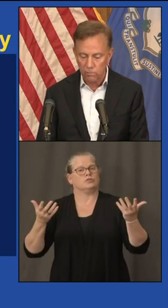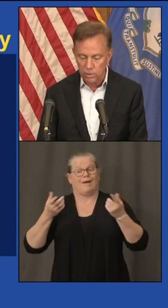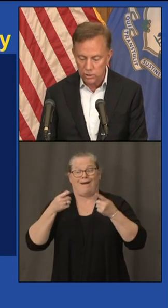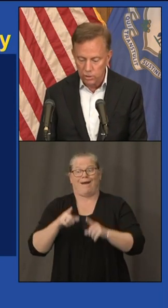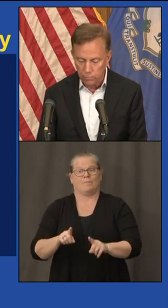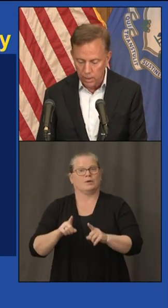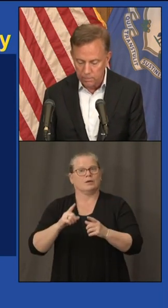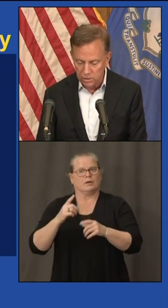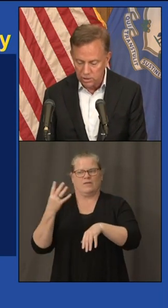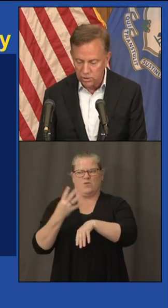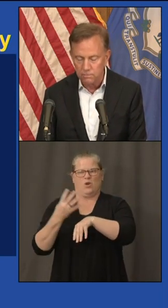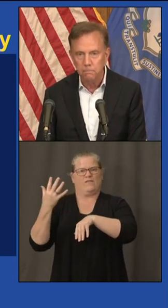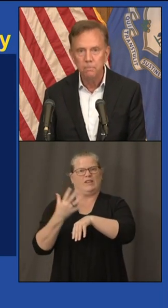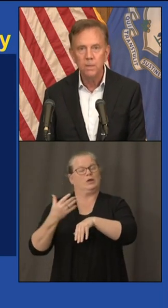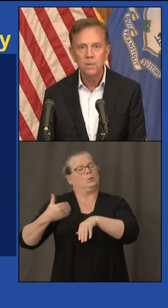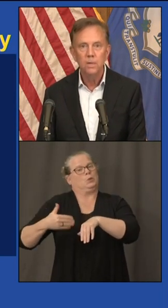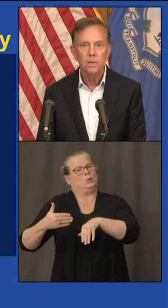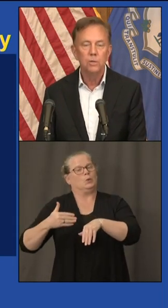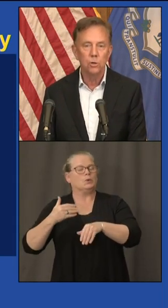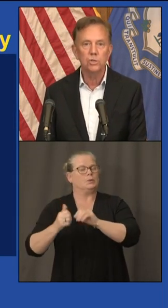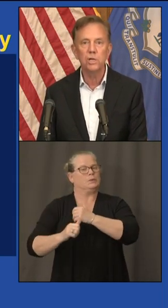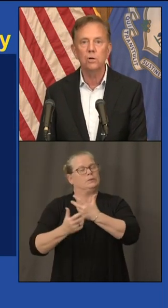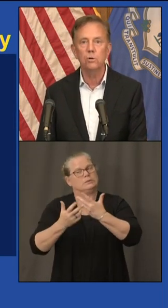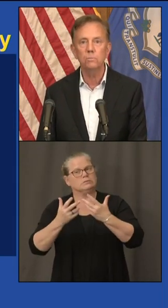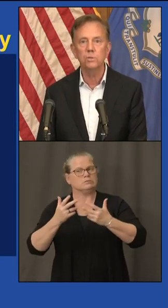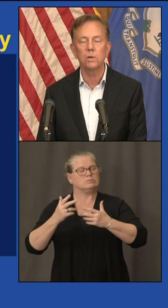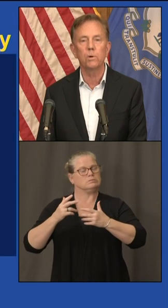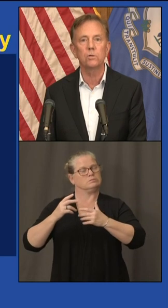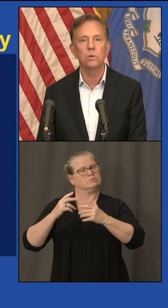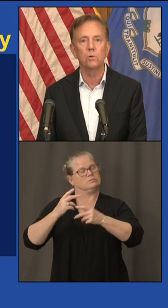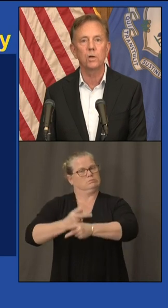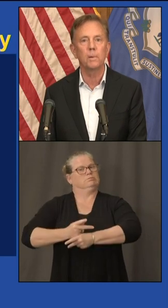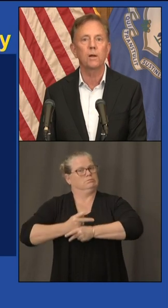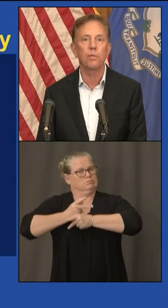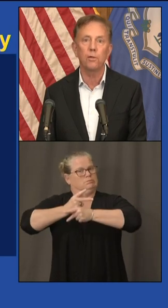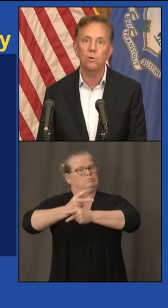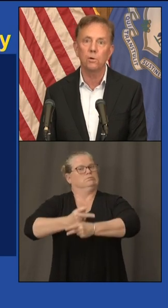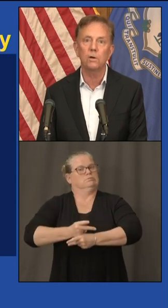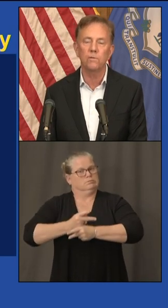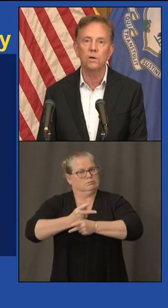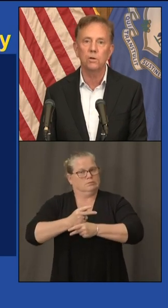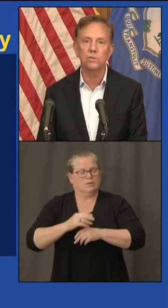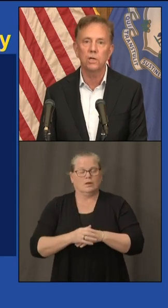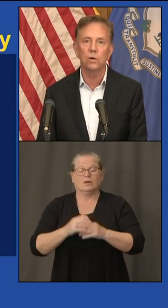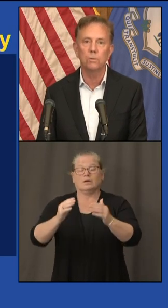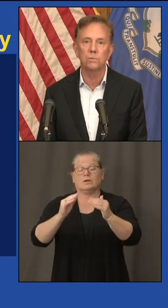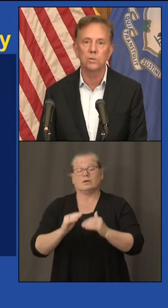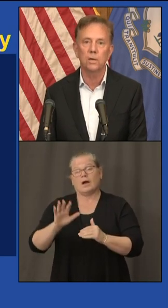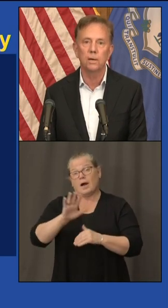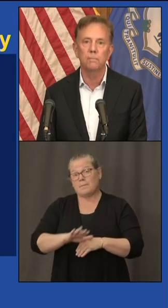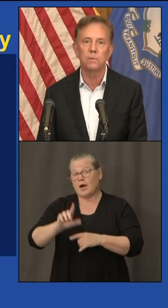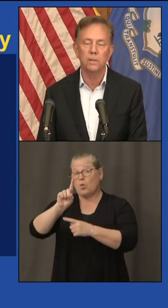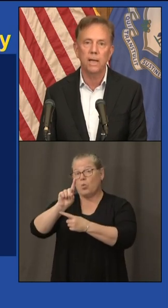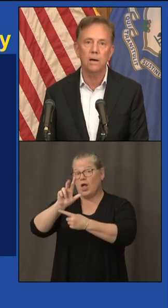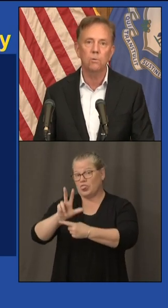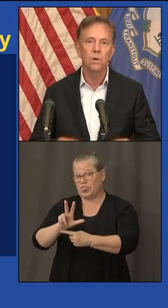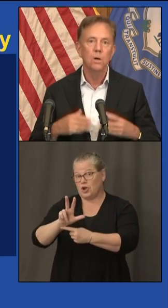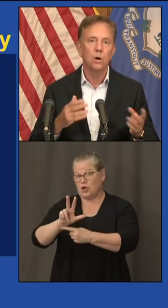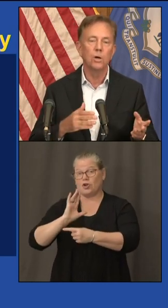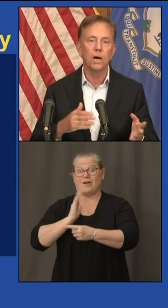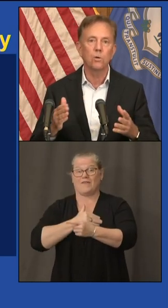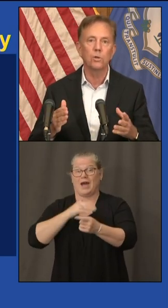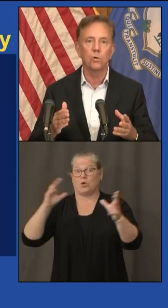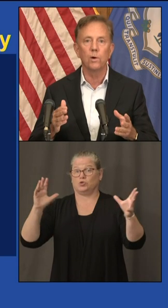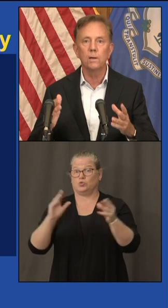and it's a lot riskier proposition nursing homes we were told that about a third of our nursing homes um now